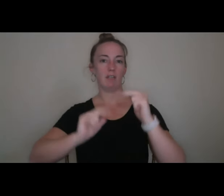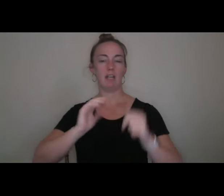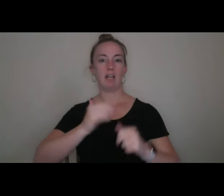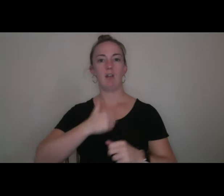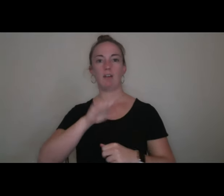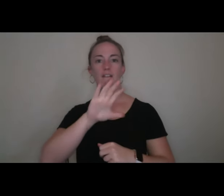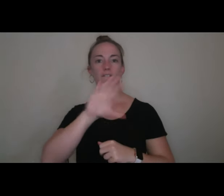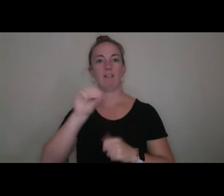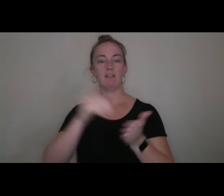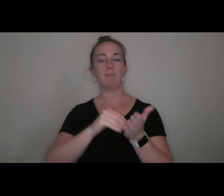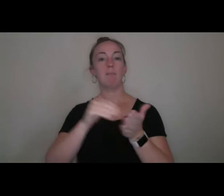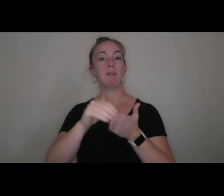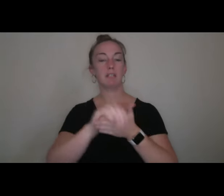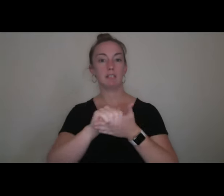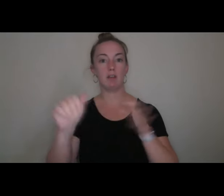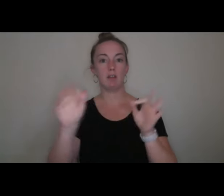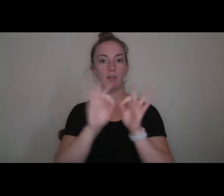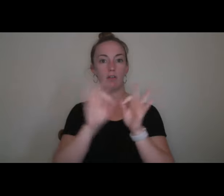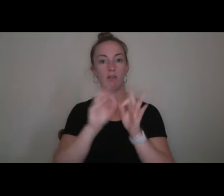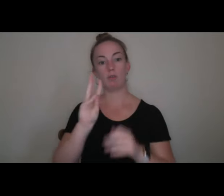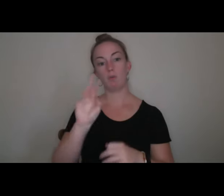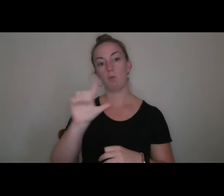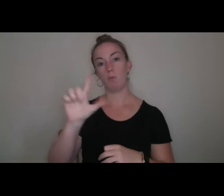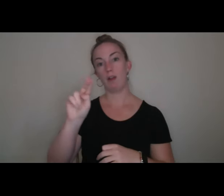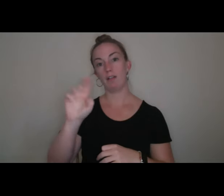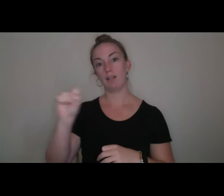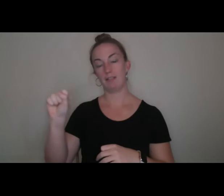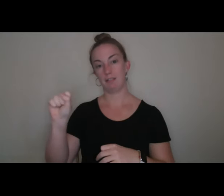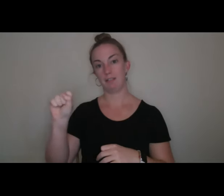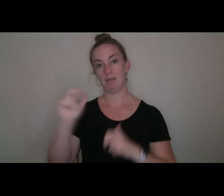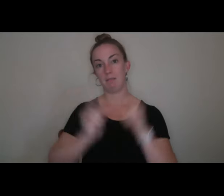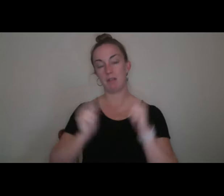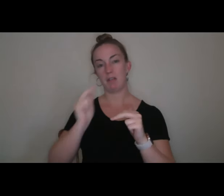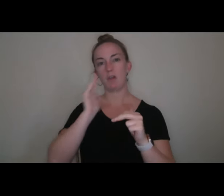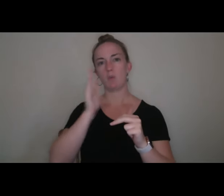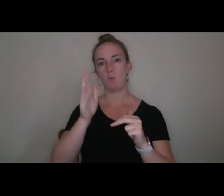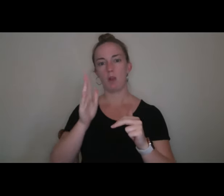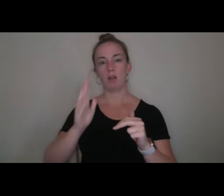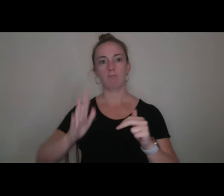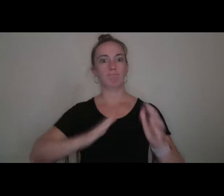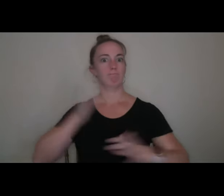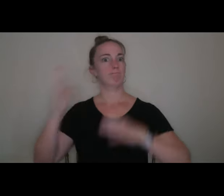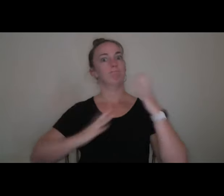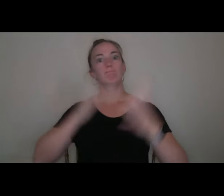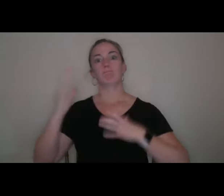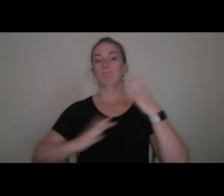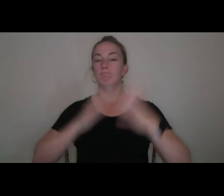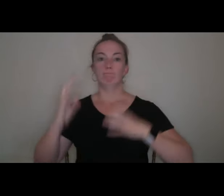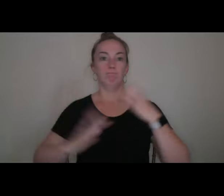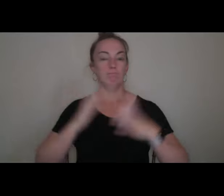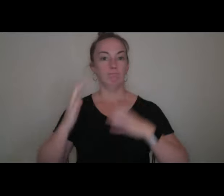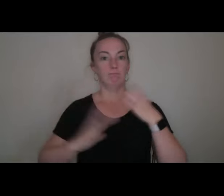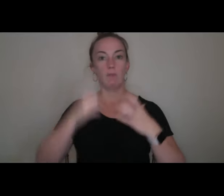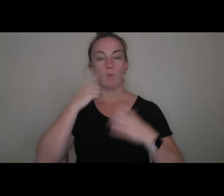million wellness complex that will be state-of-the-art facility for